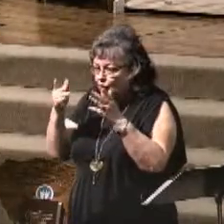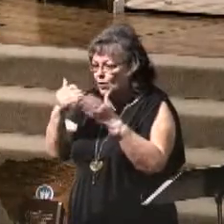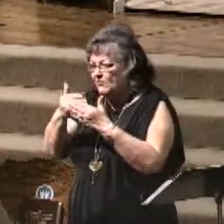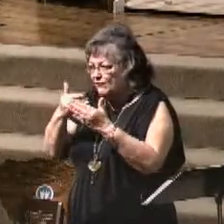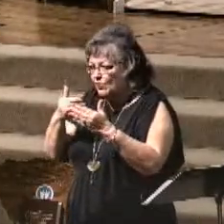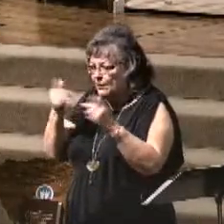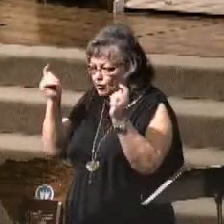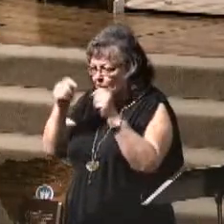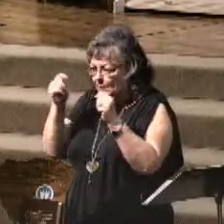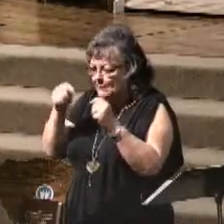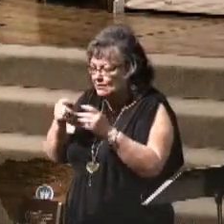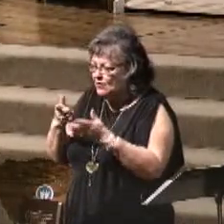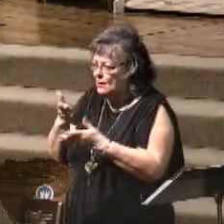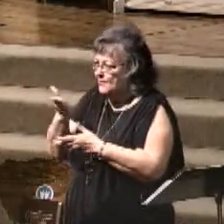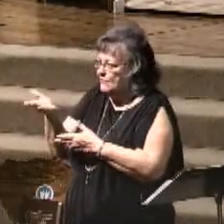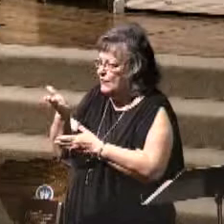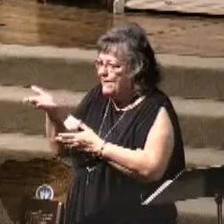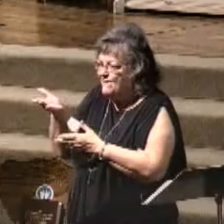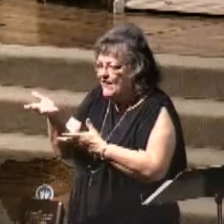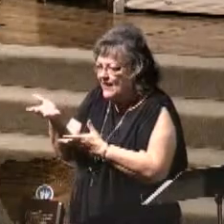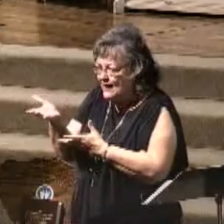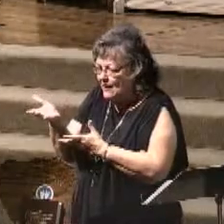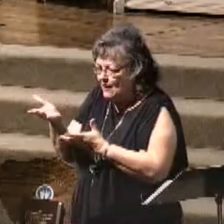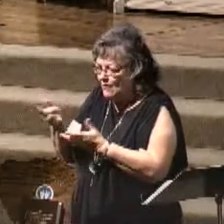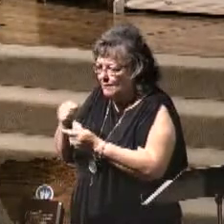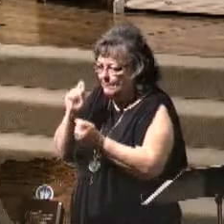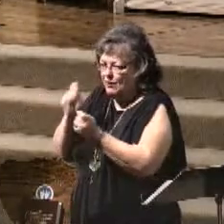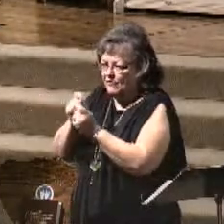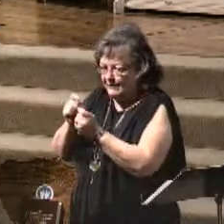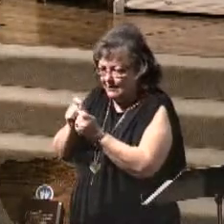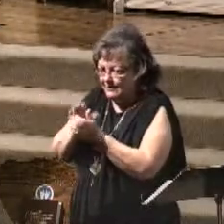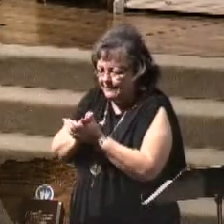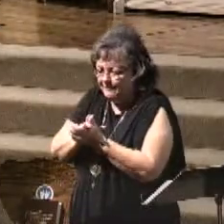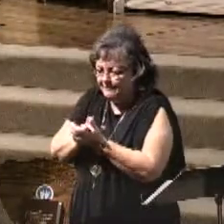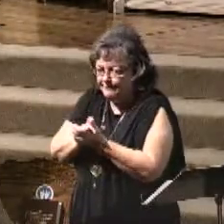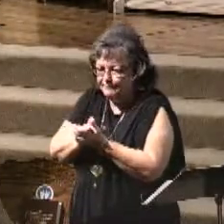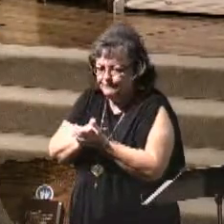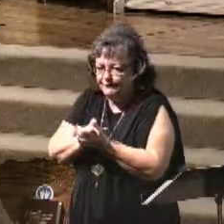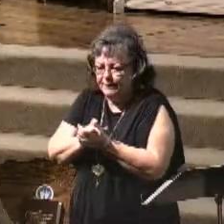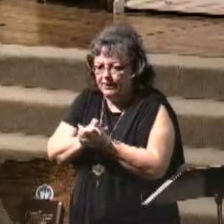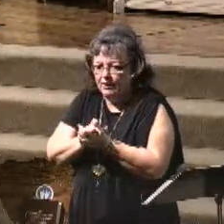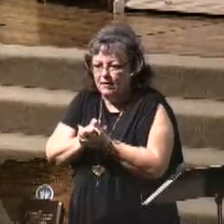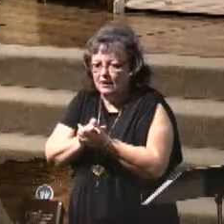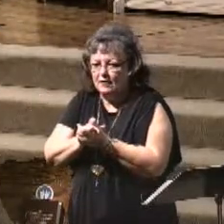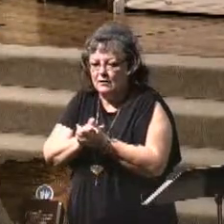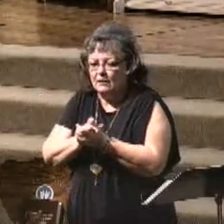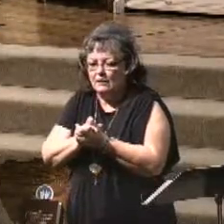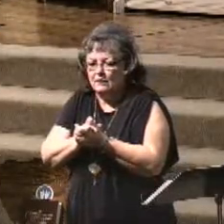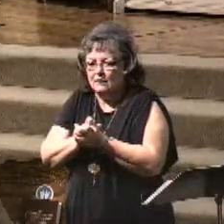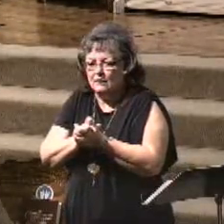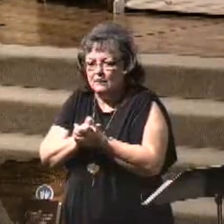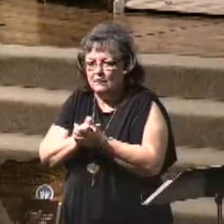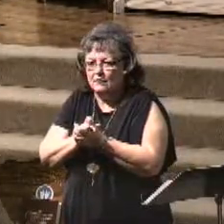and it's going to be right on the button. And this first horse introduces the thought that some of you have